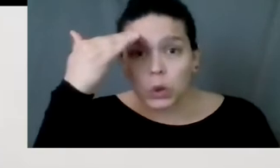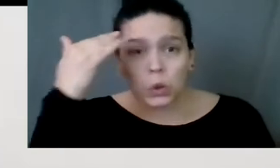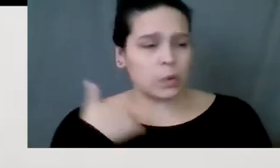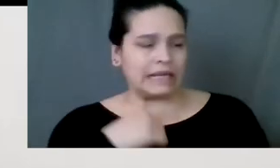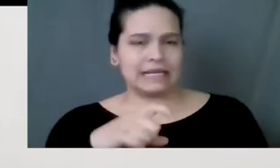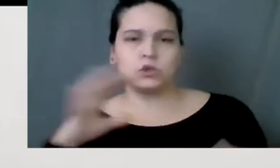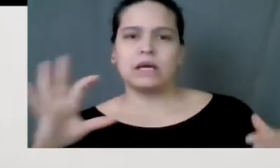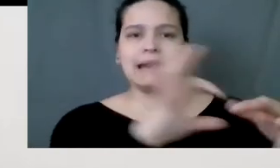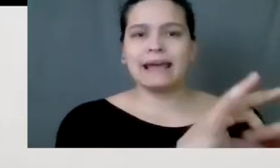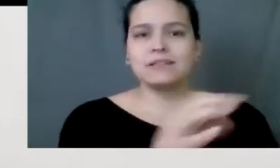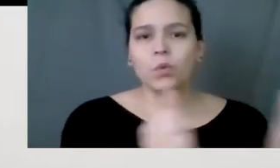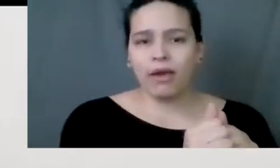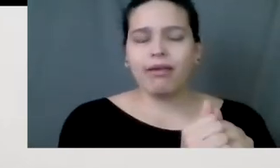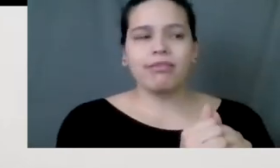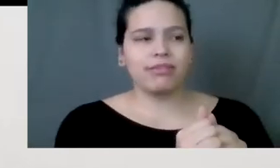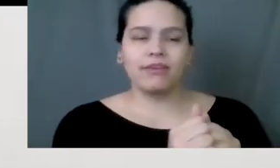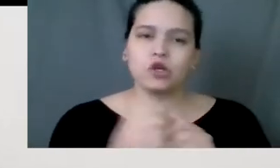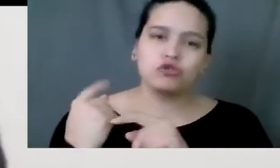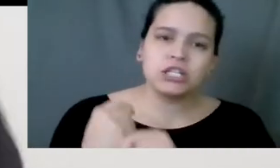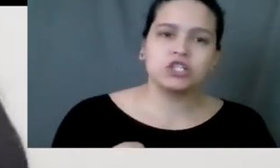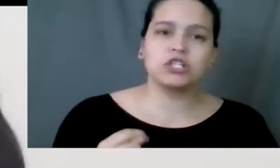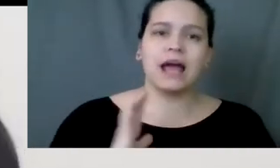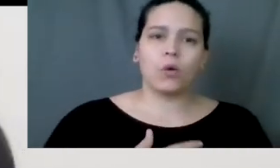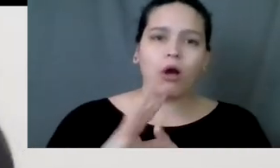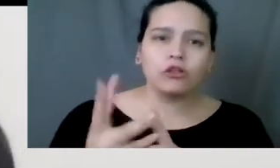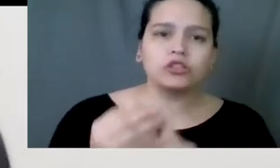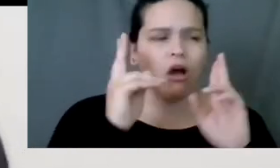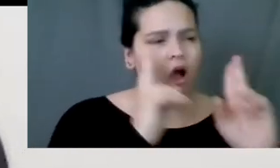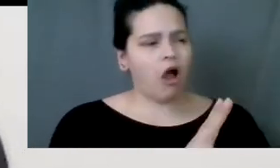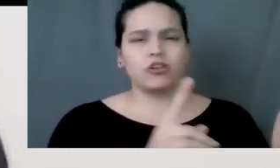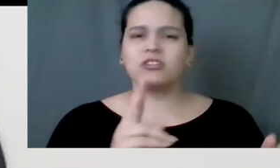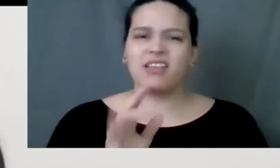needed to stay connected and I just try to honor that every day.